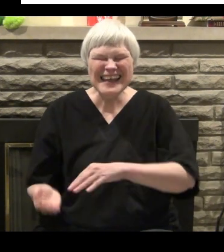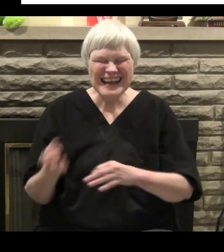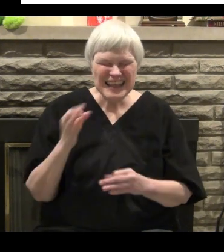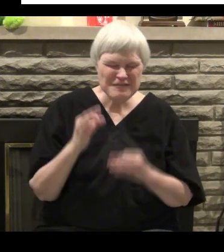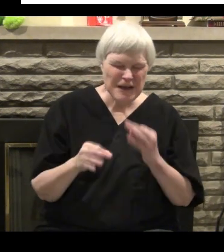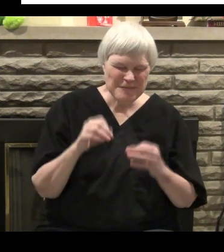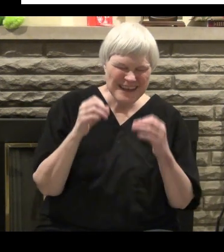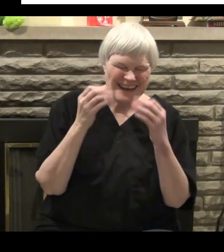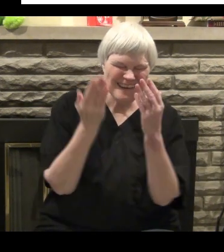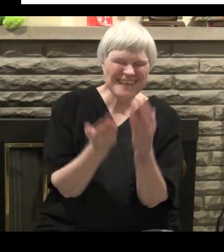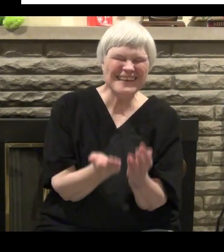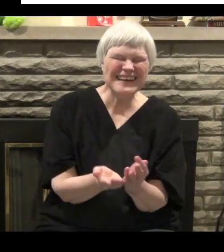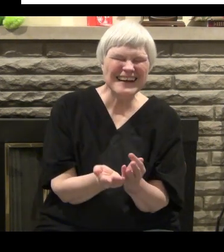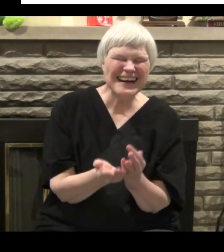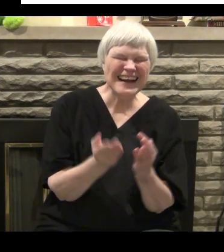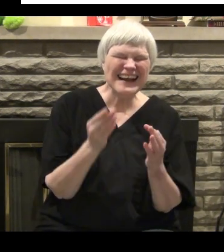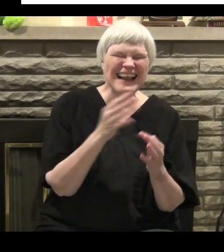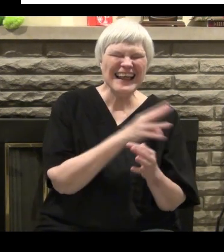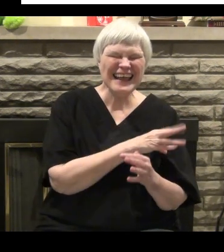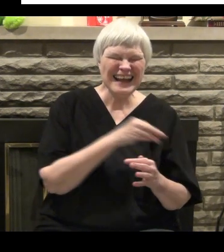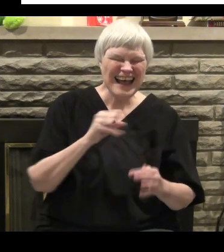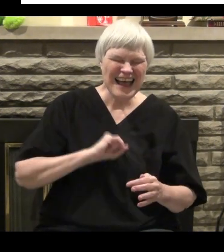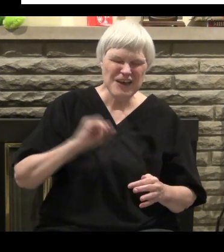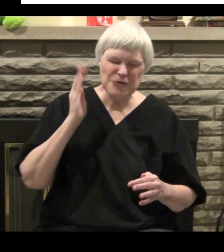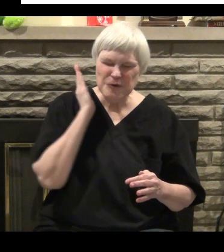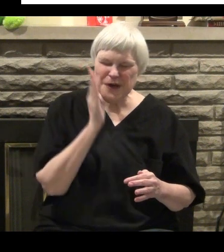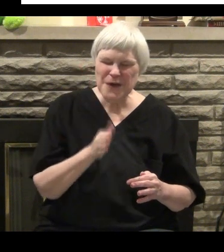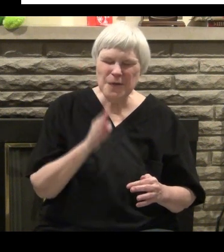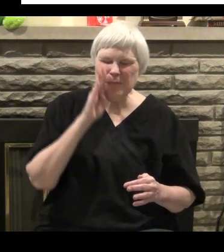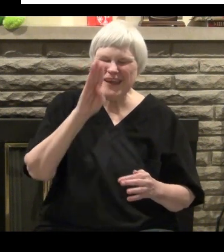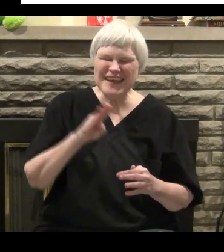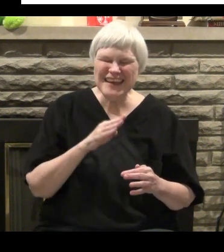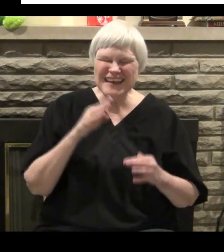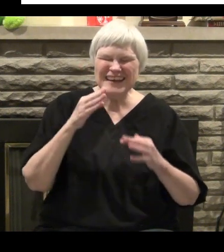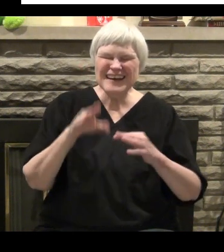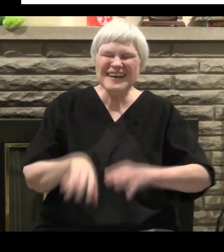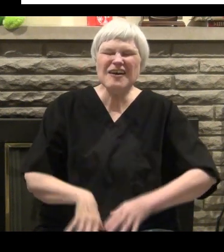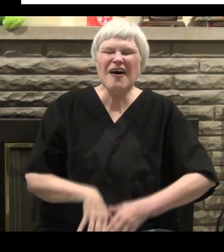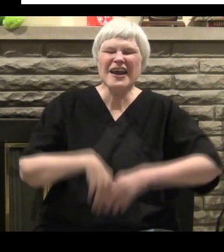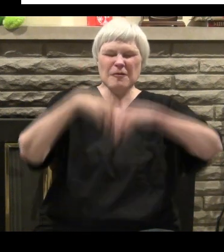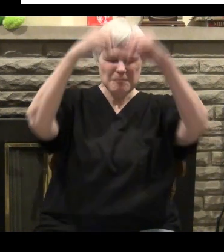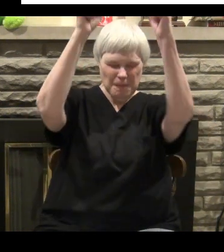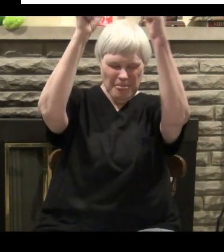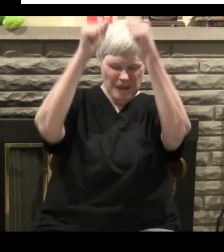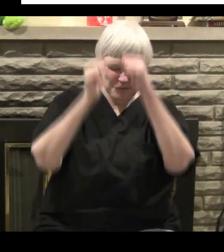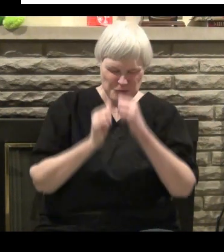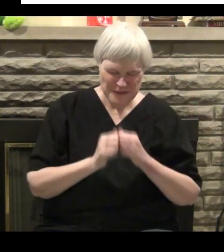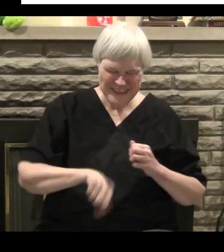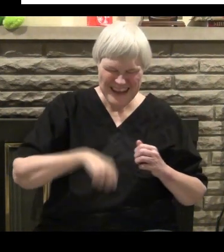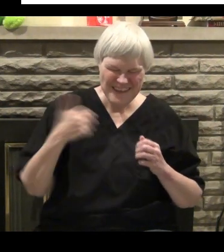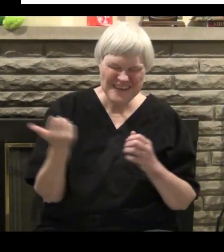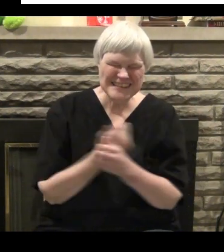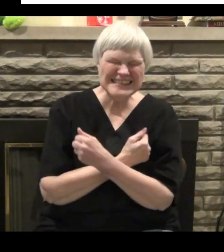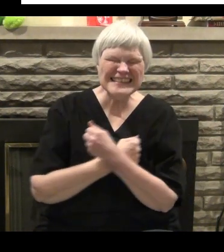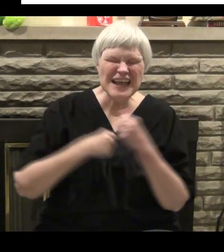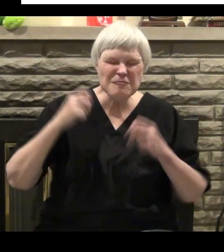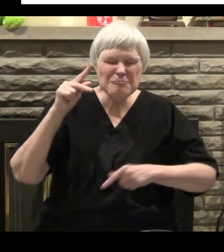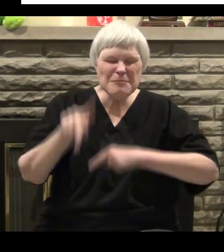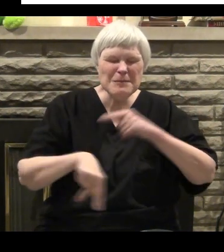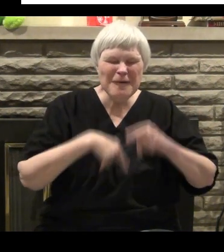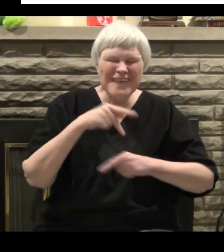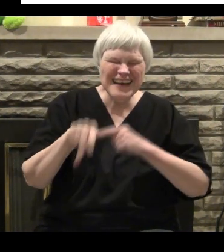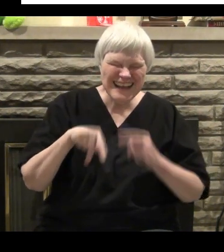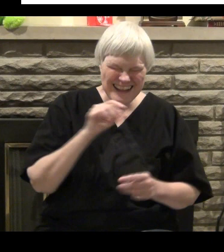It's going to come. If I'm still here when it happens, I'll be meeting the other ones that have passed on in the meantime after they get there.